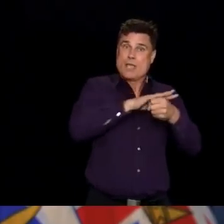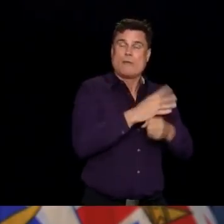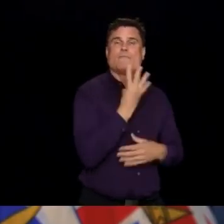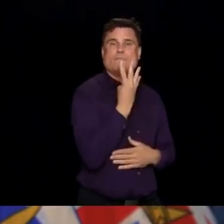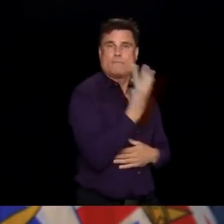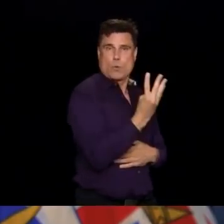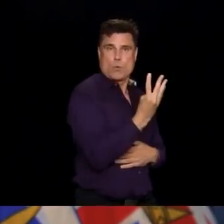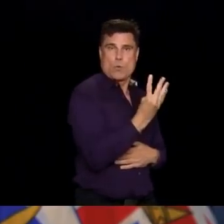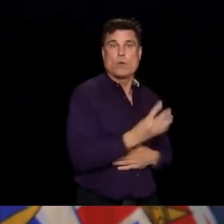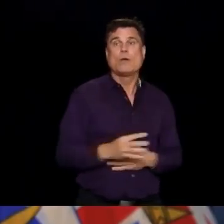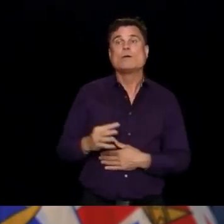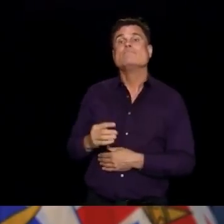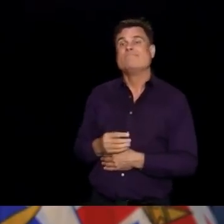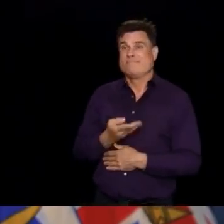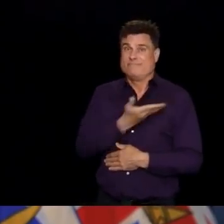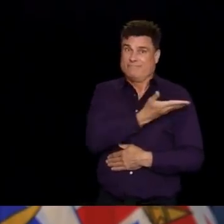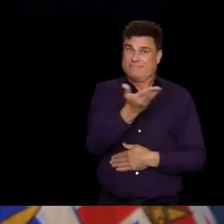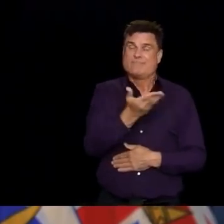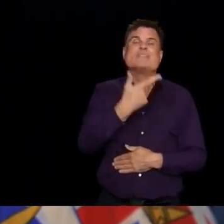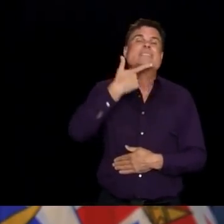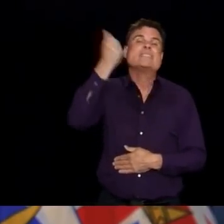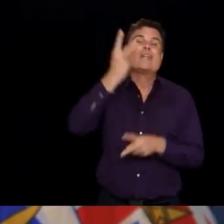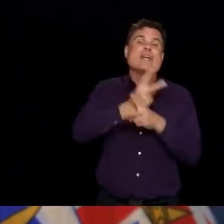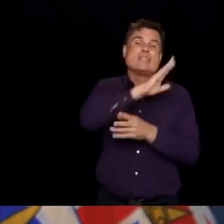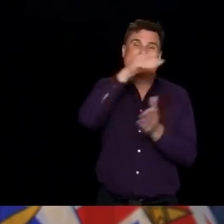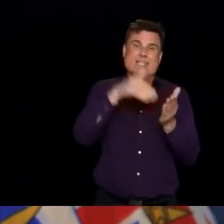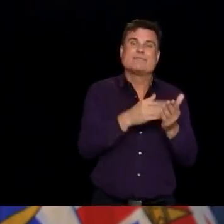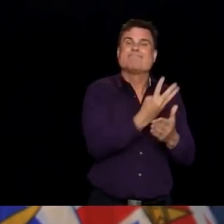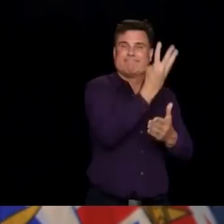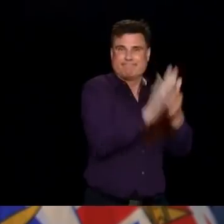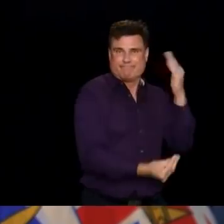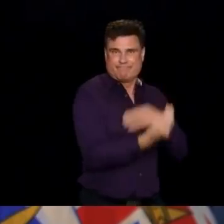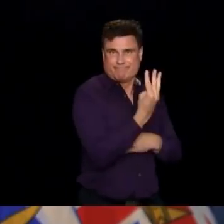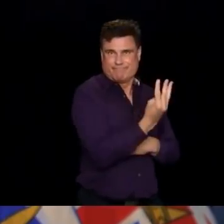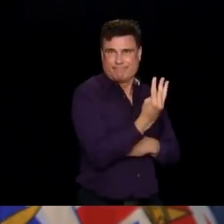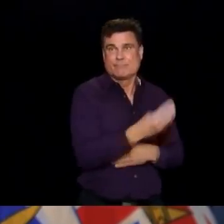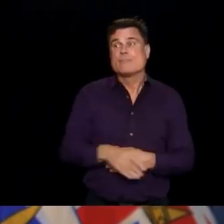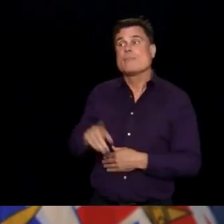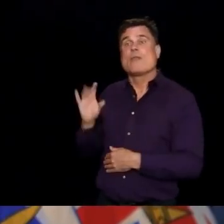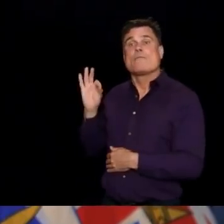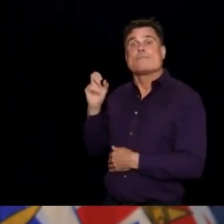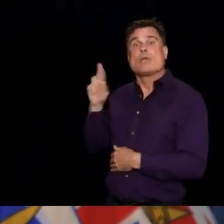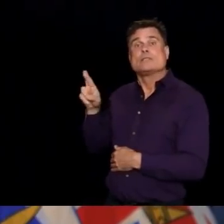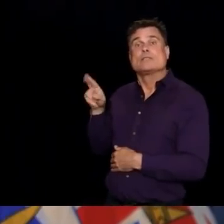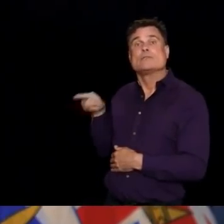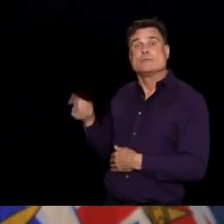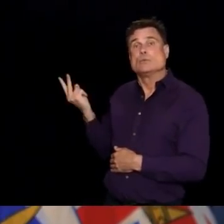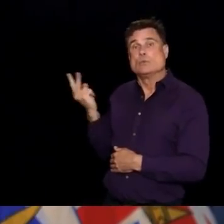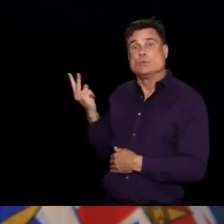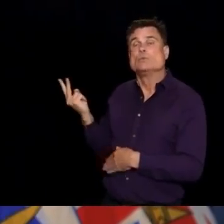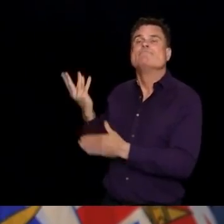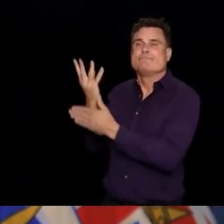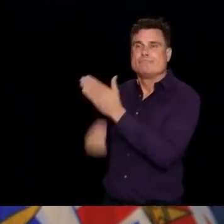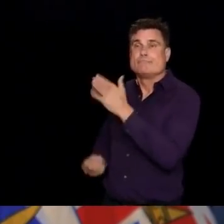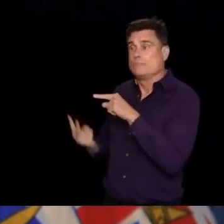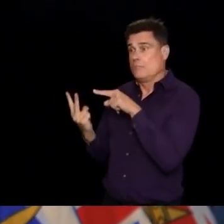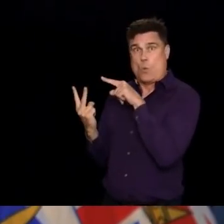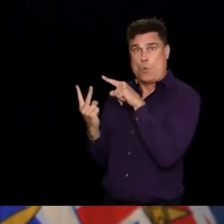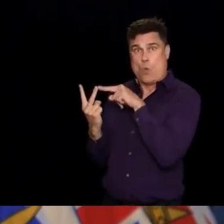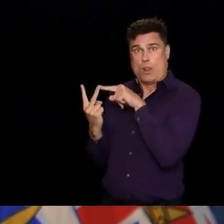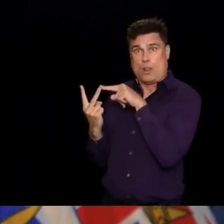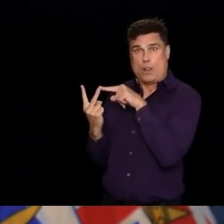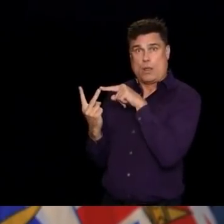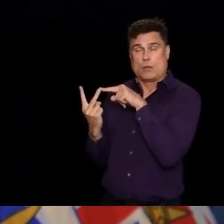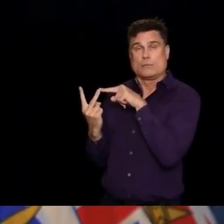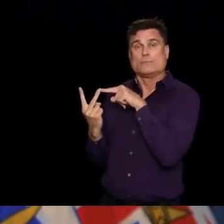Coastal Health Region, all of them in long-term care, and two in the Fraser Health Region, one of whom was a person